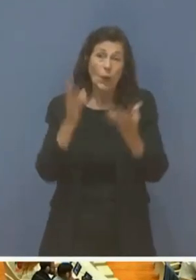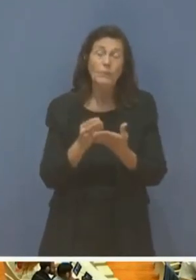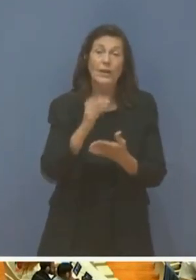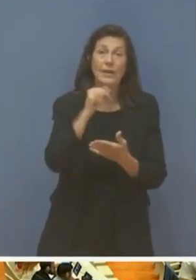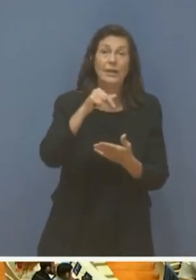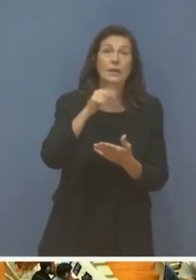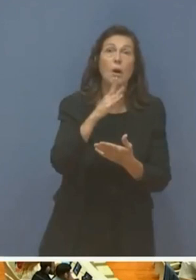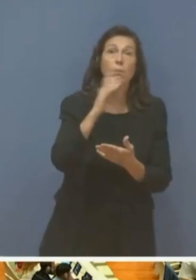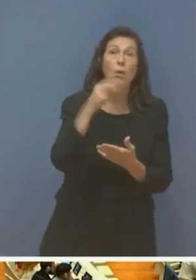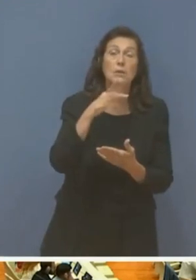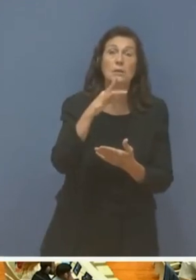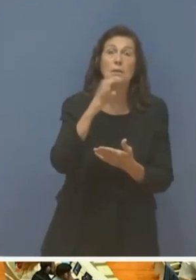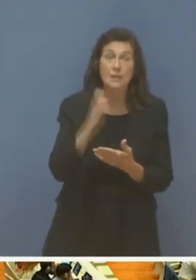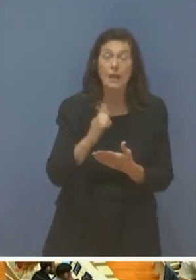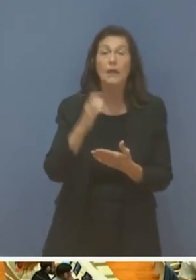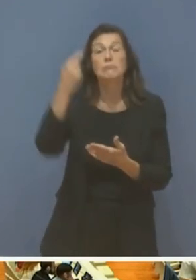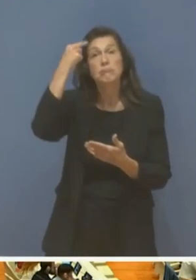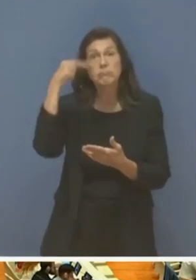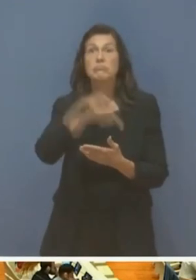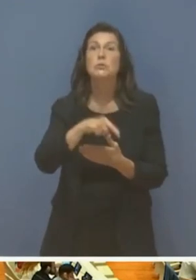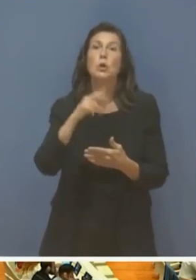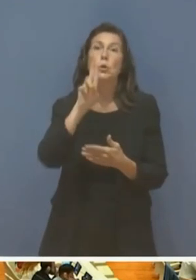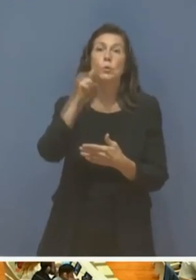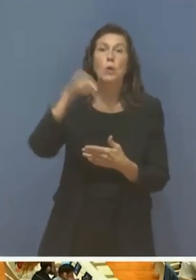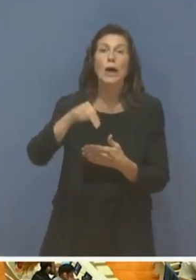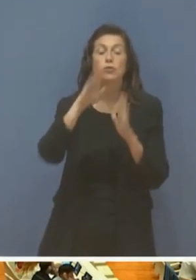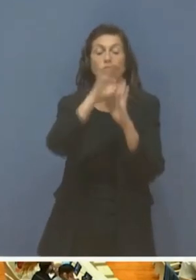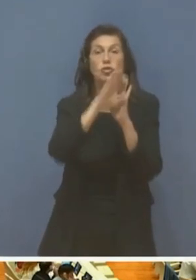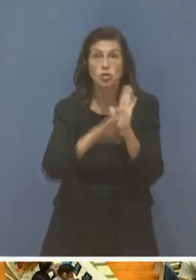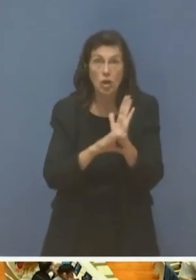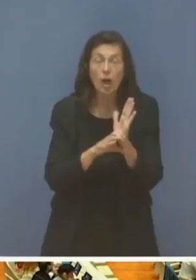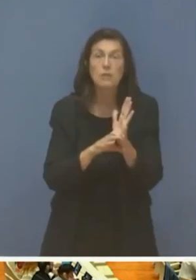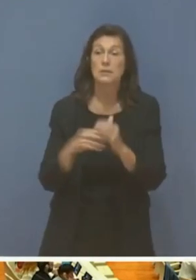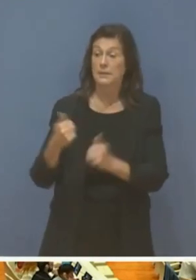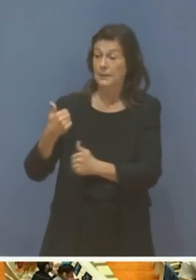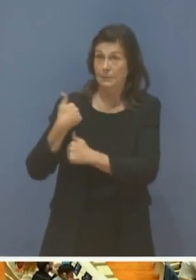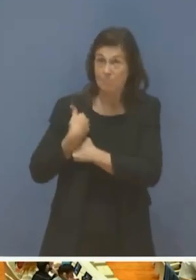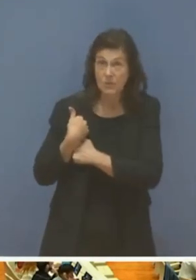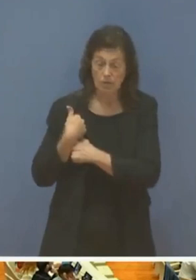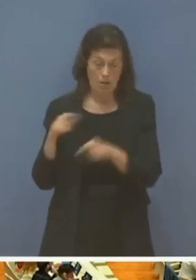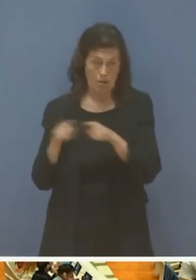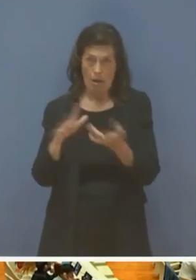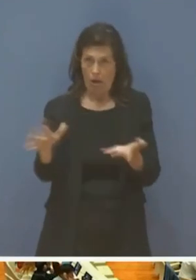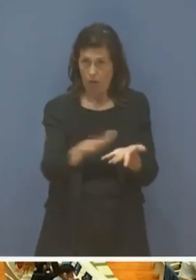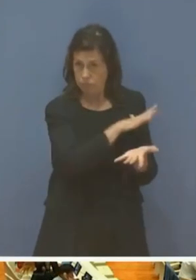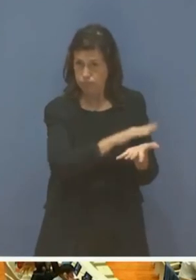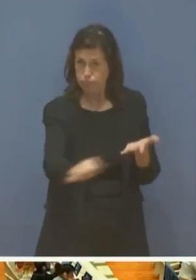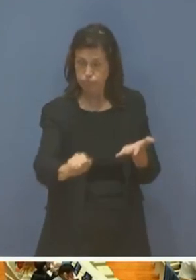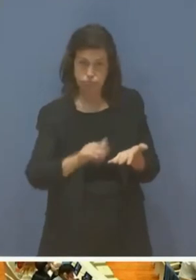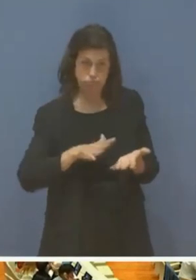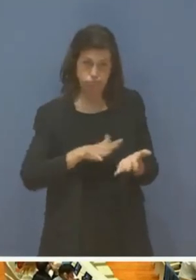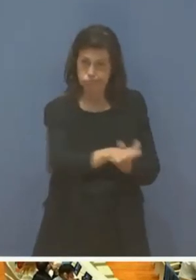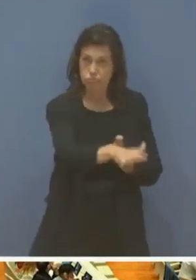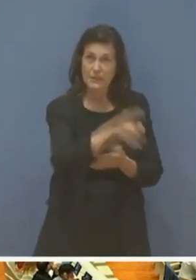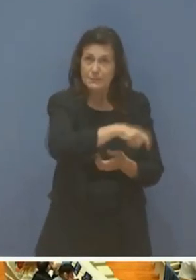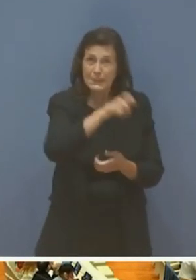with the recognition of our state and the United Nations Charter where military force to annihilate peoples including indigenous peoples is